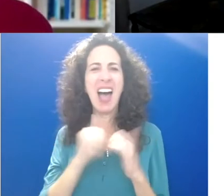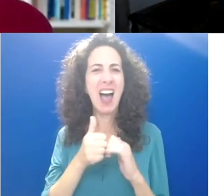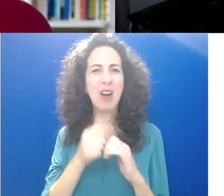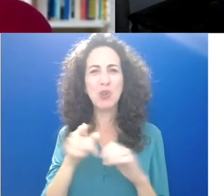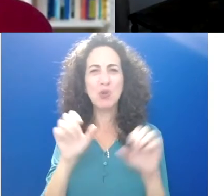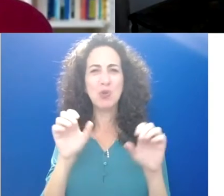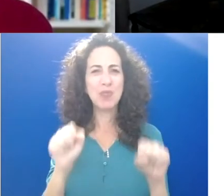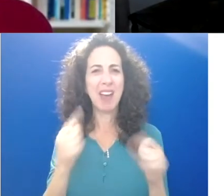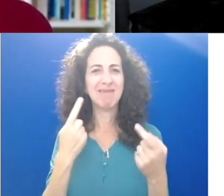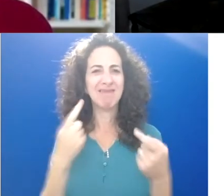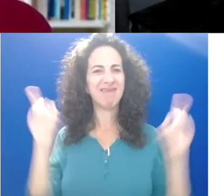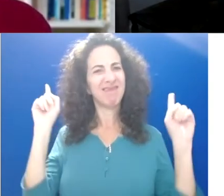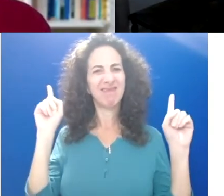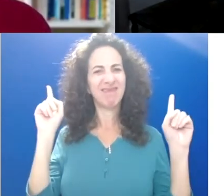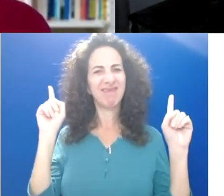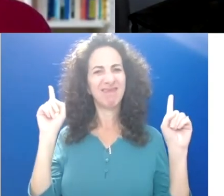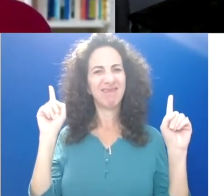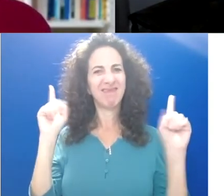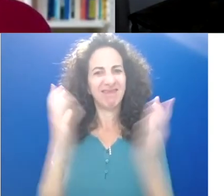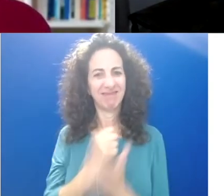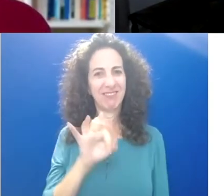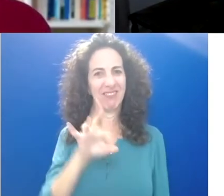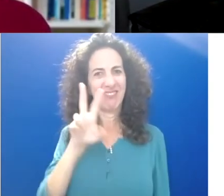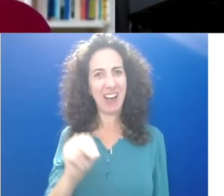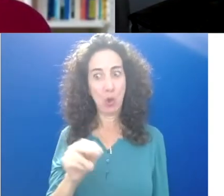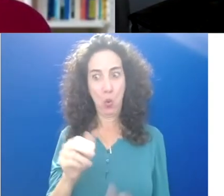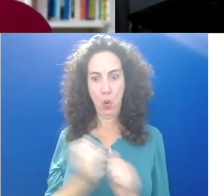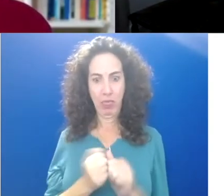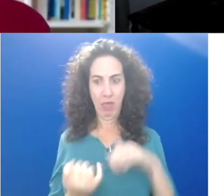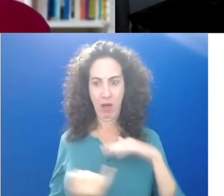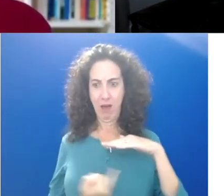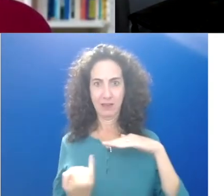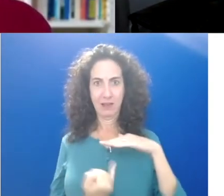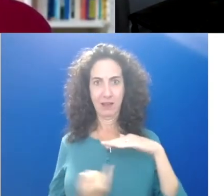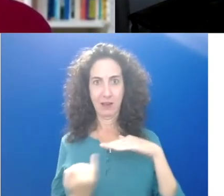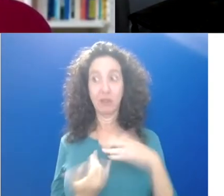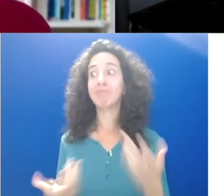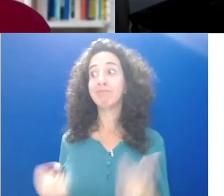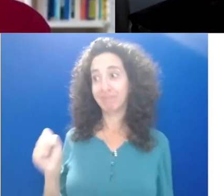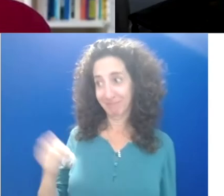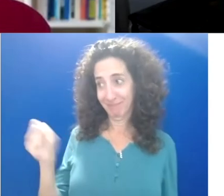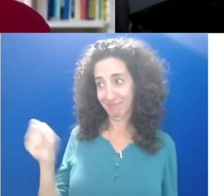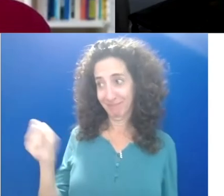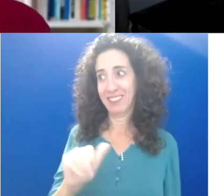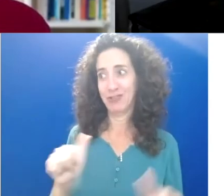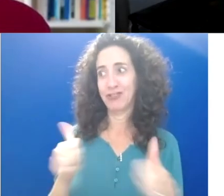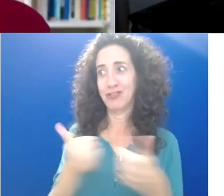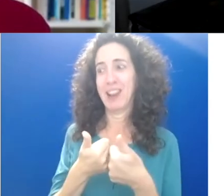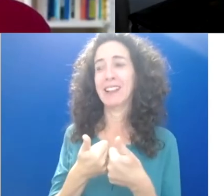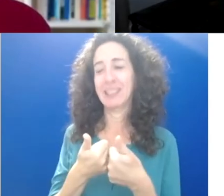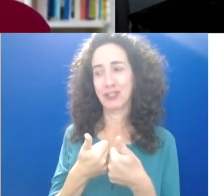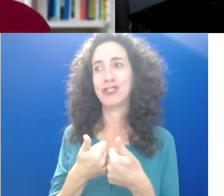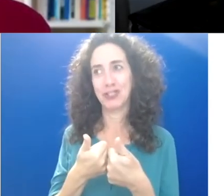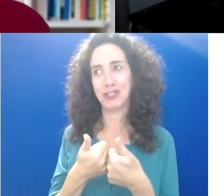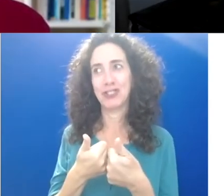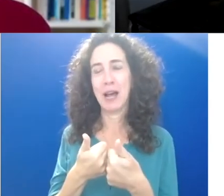isolated from other humans? That I think was the biggest challenge, you know, to realize more and more how important human